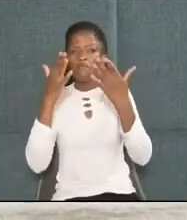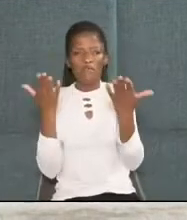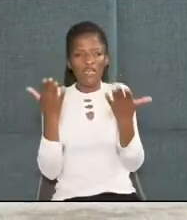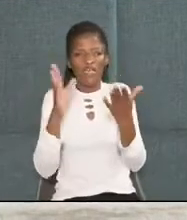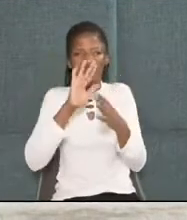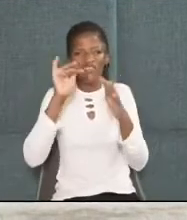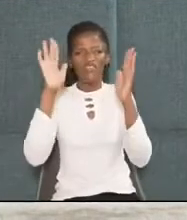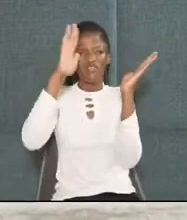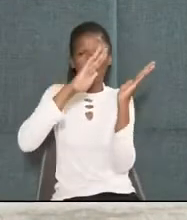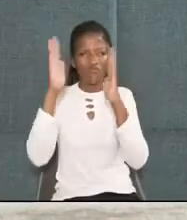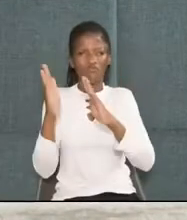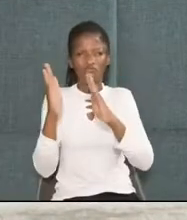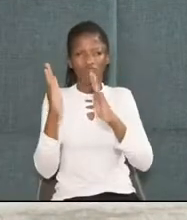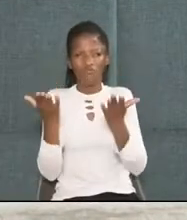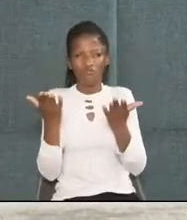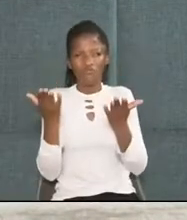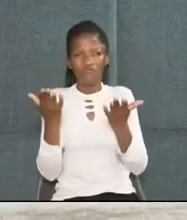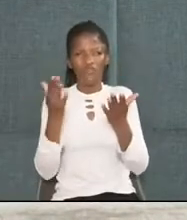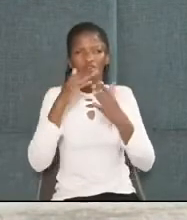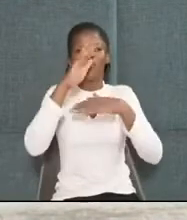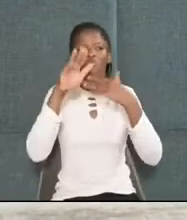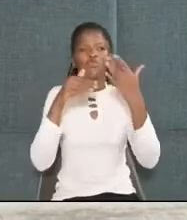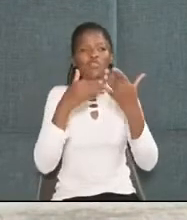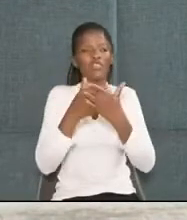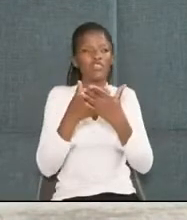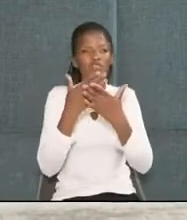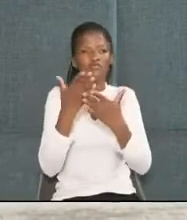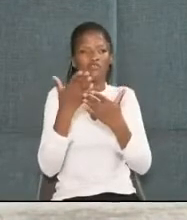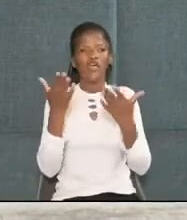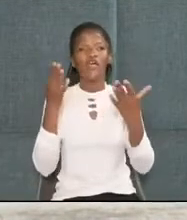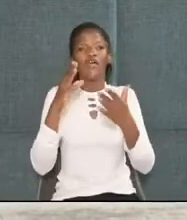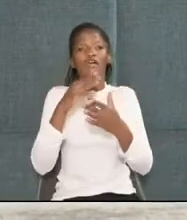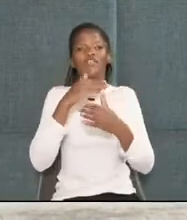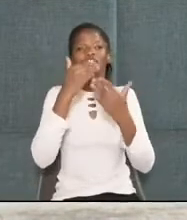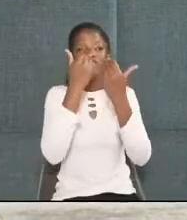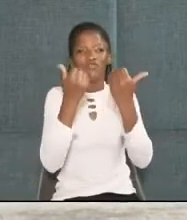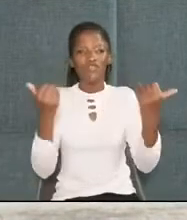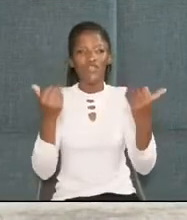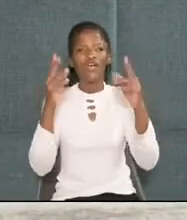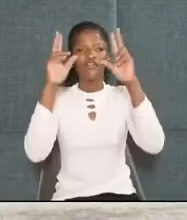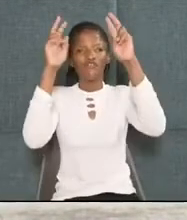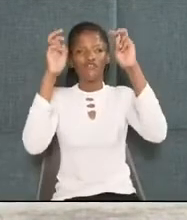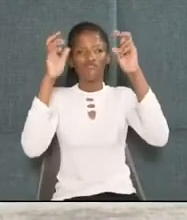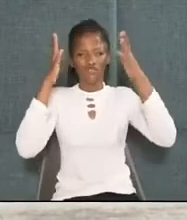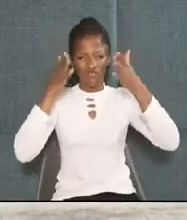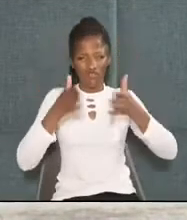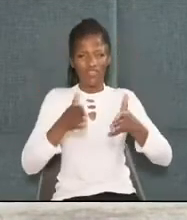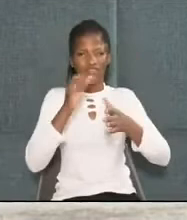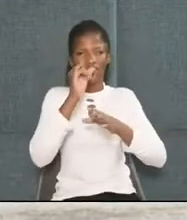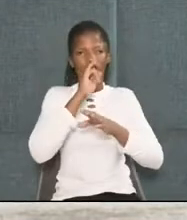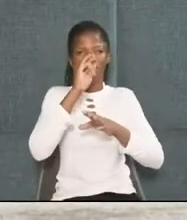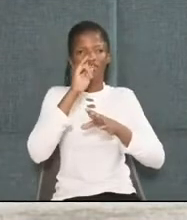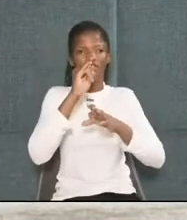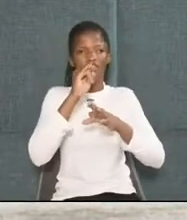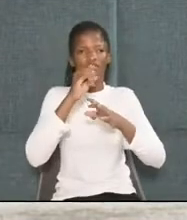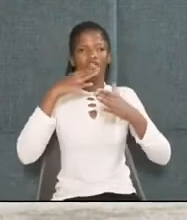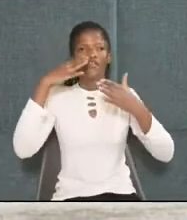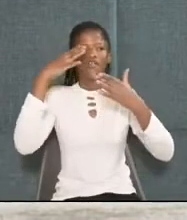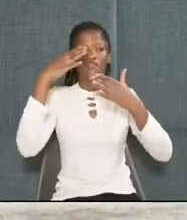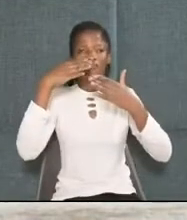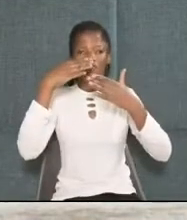Ha, a storm you say? Hold that thought right there. Boys and girls, our topic today is... Beyond